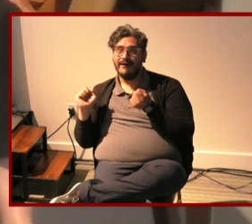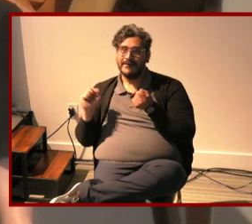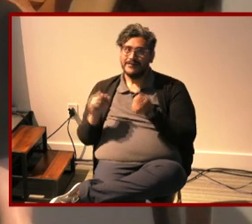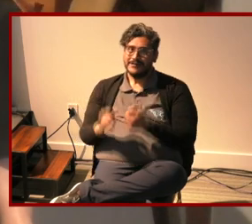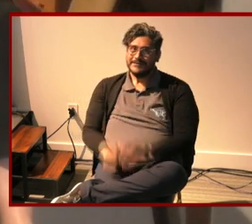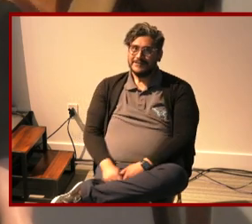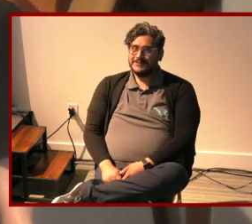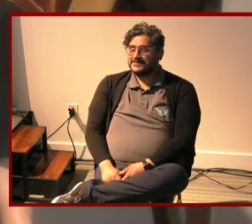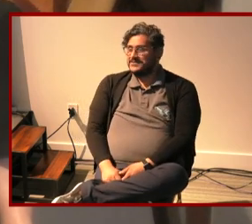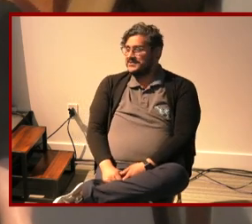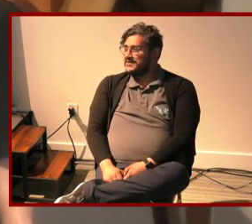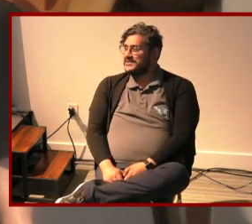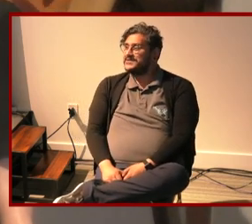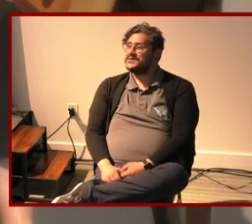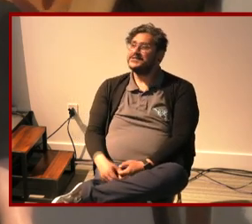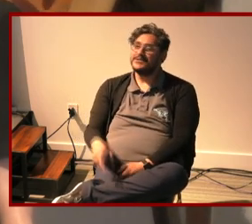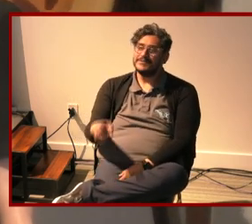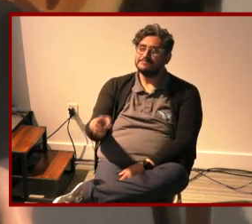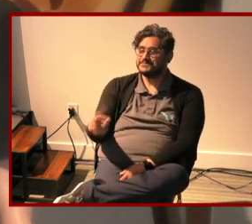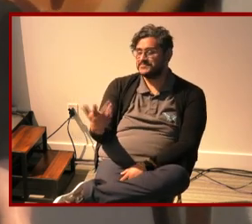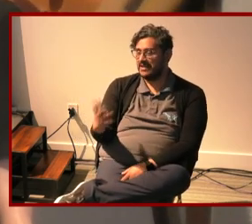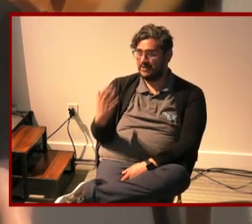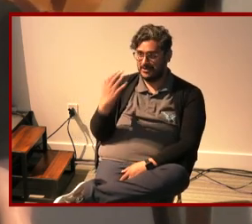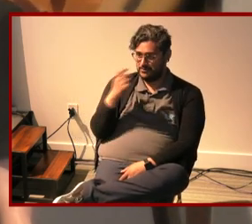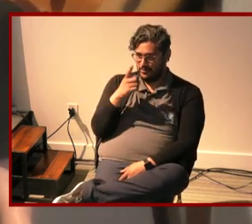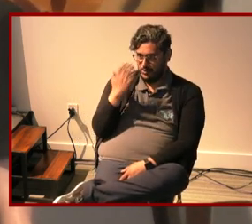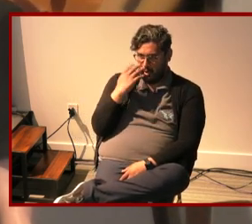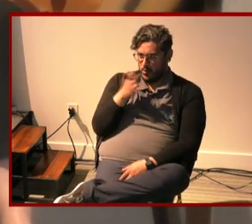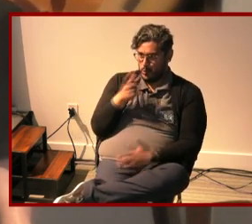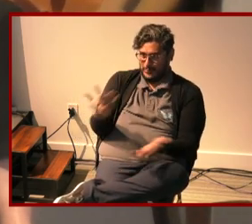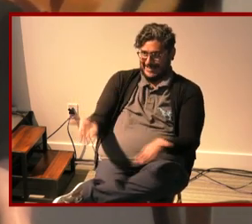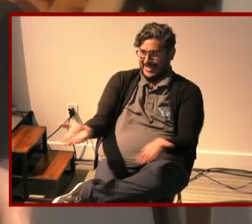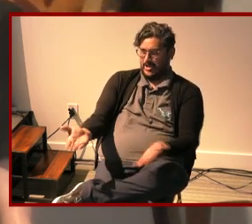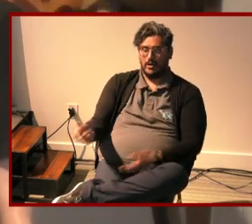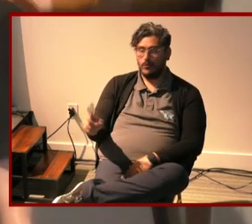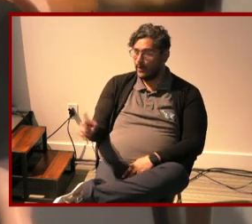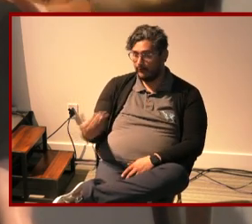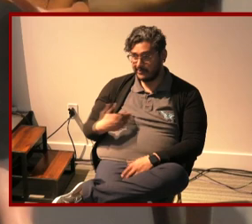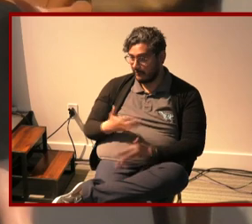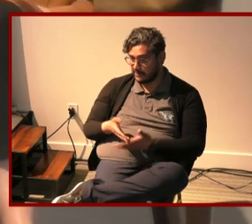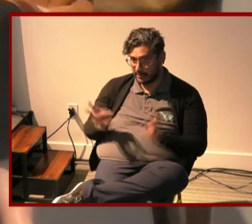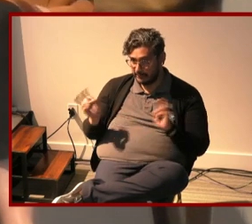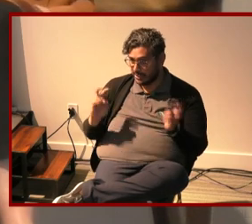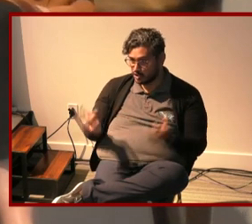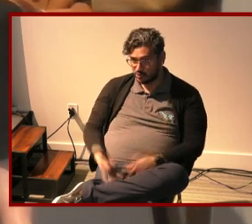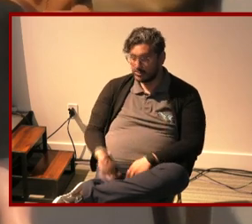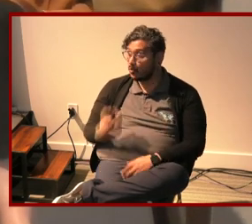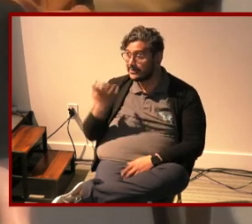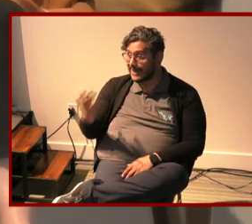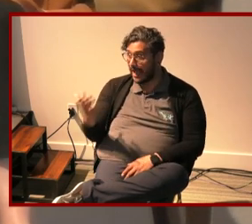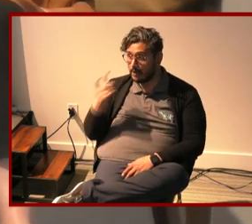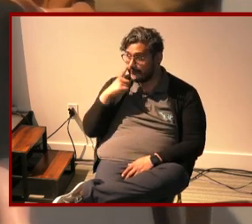as my students know who are here we always have sound issues now i'm thinking it must be me